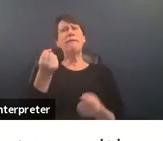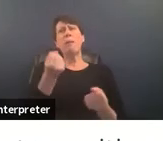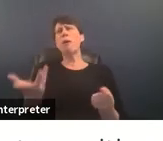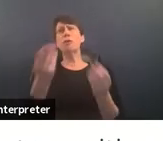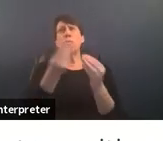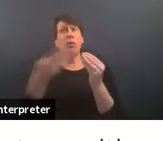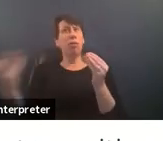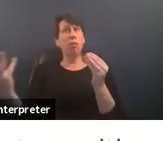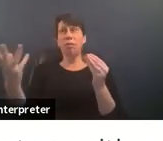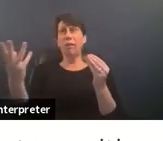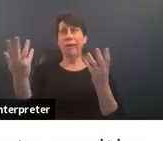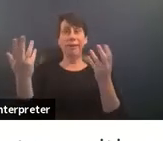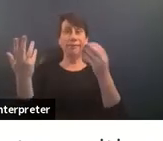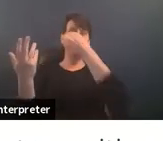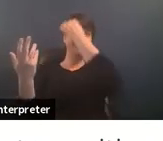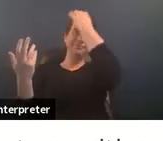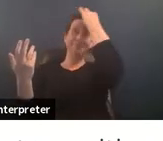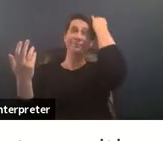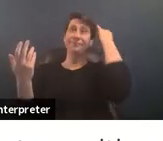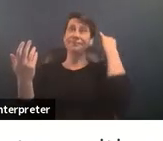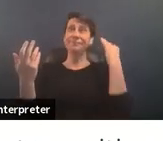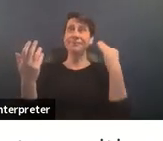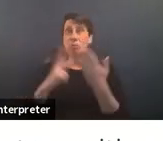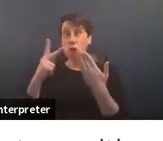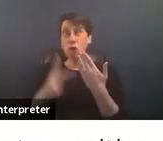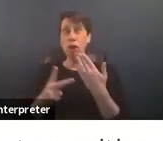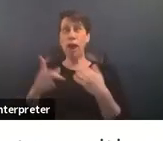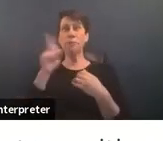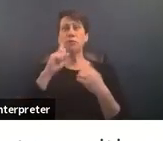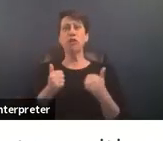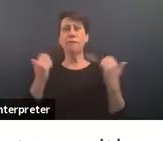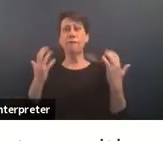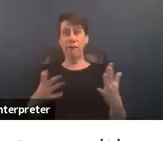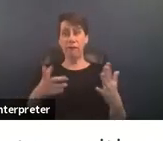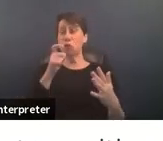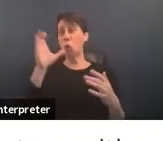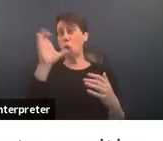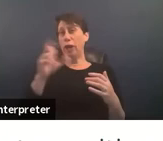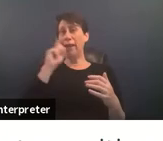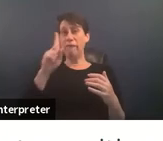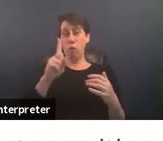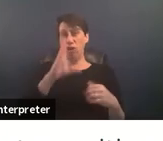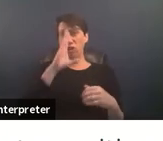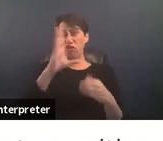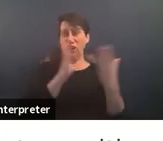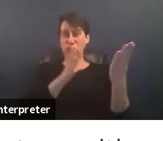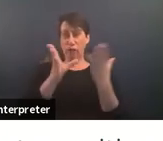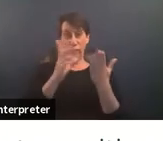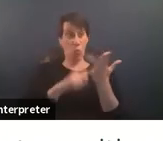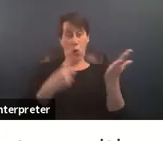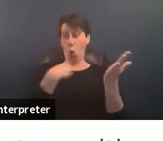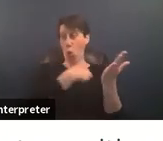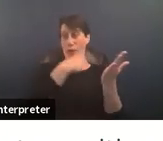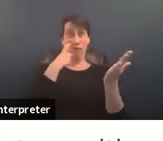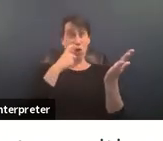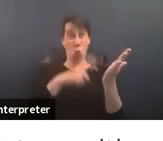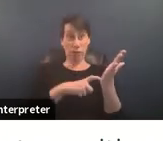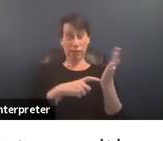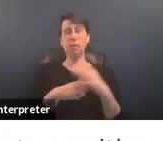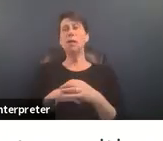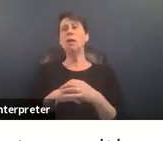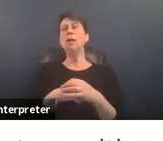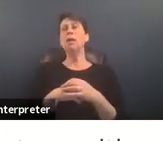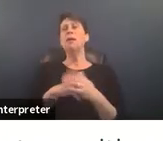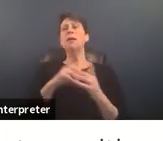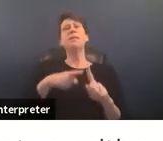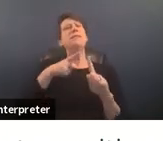um uh programs for survivors who are looking for direct services what we found is that um in